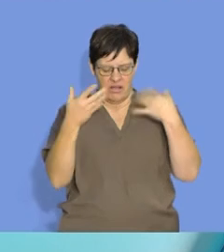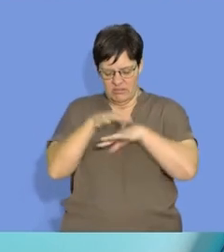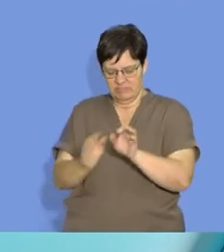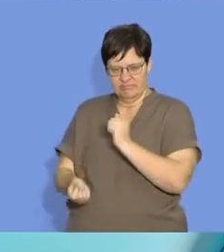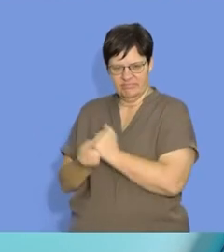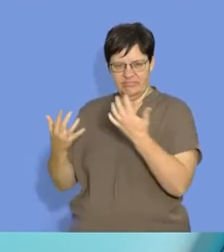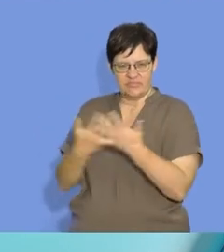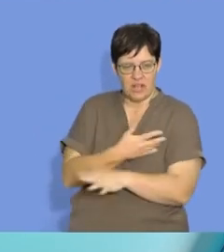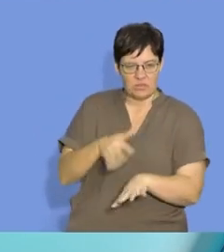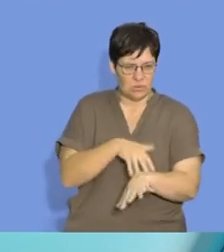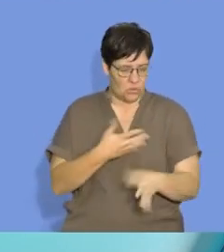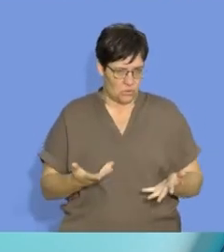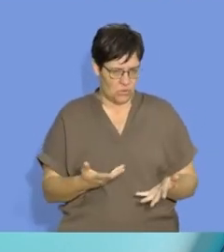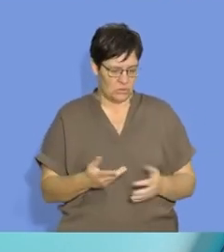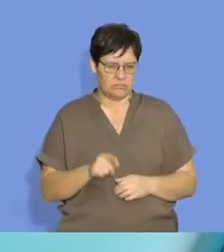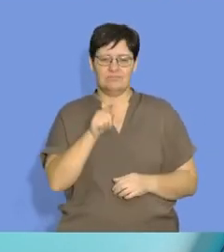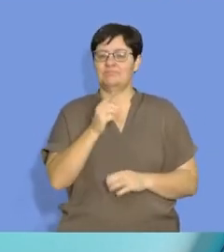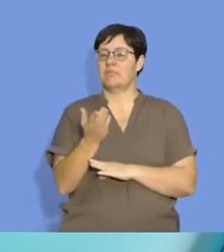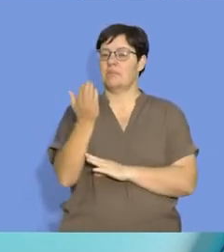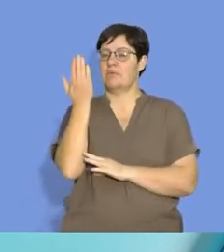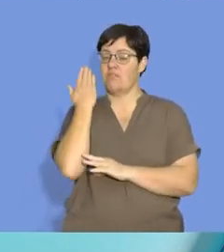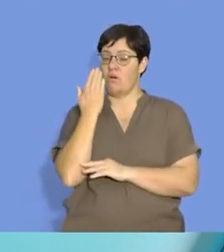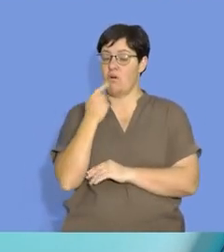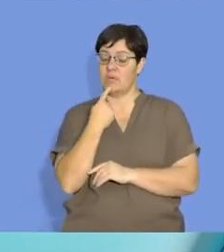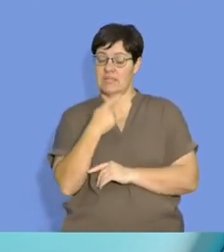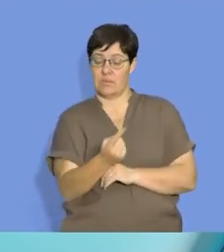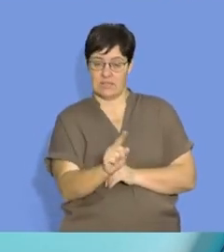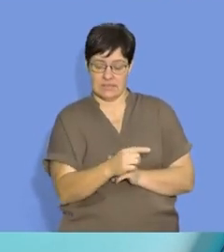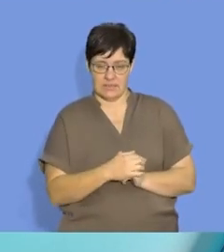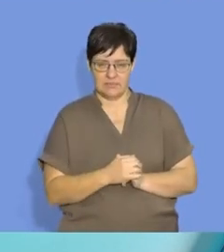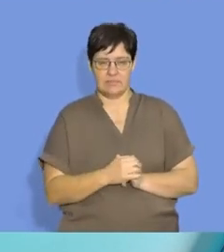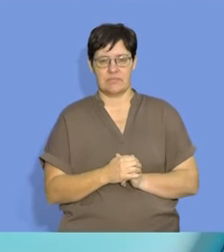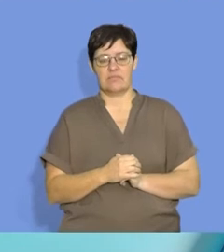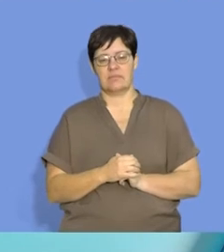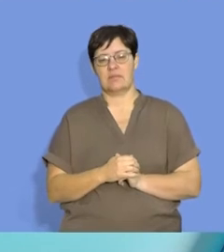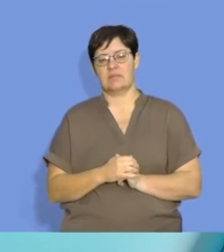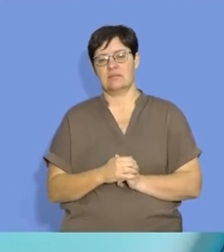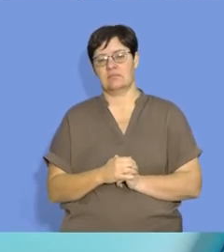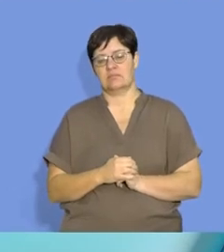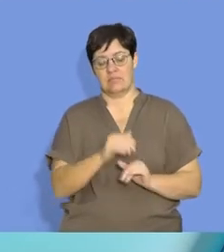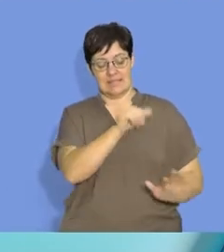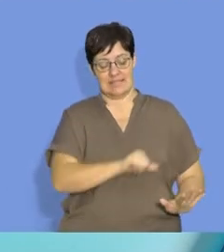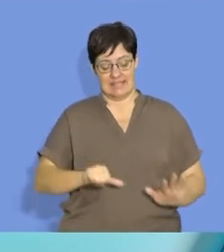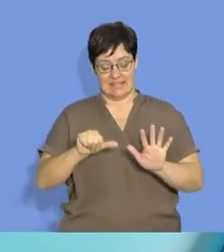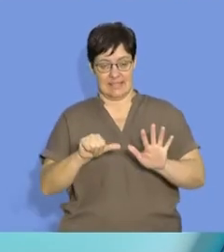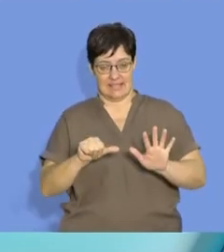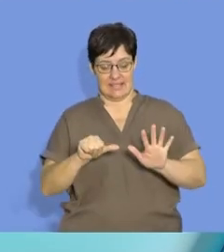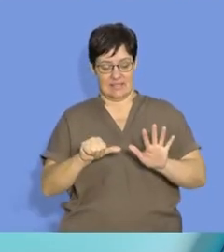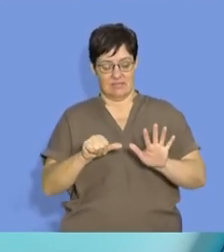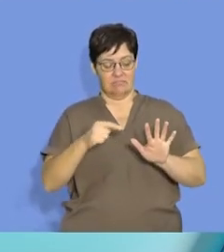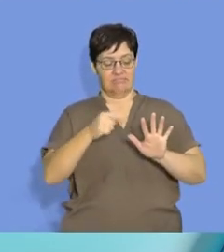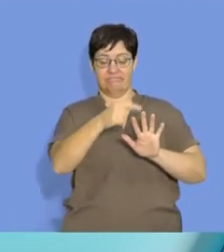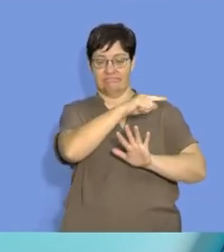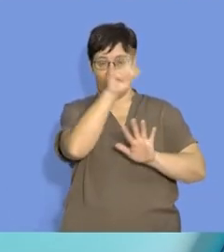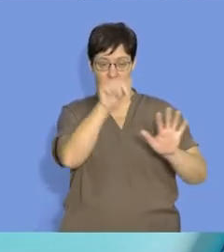said to you in the previous session that there are six different factors that affect